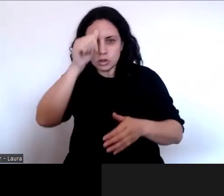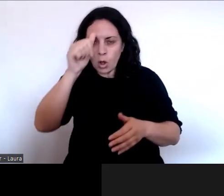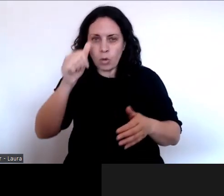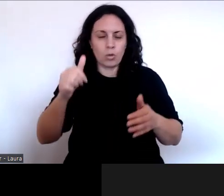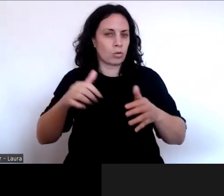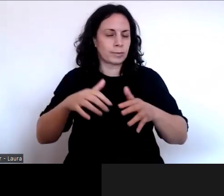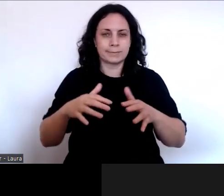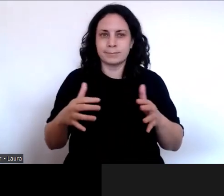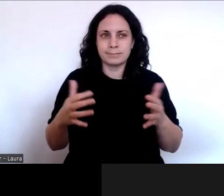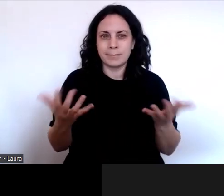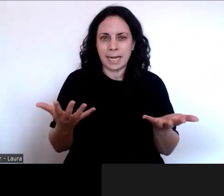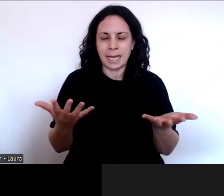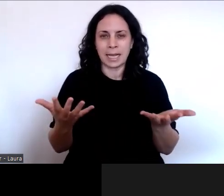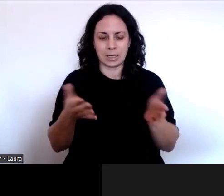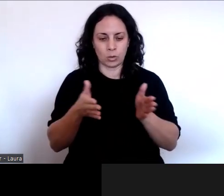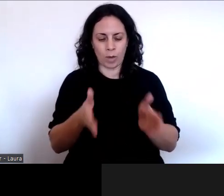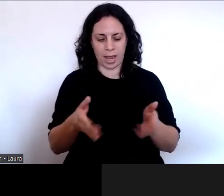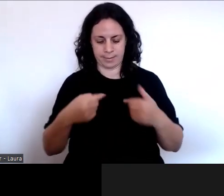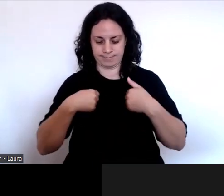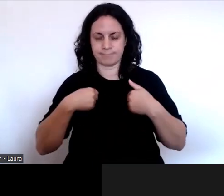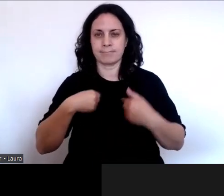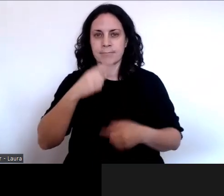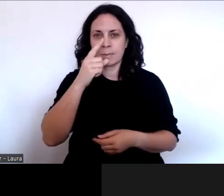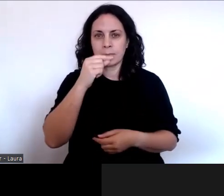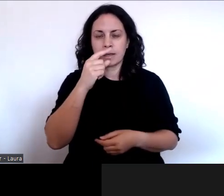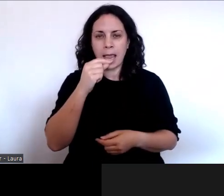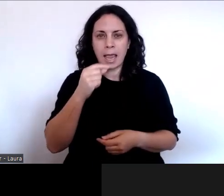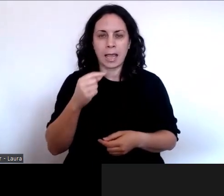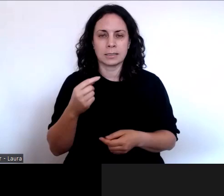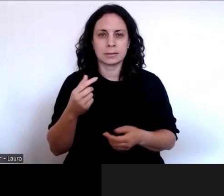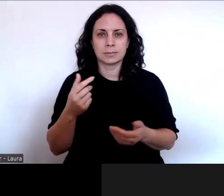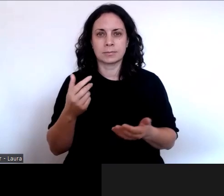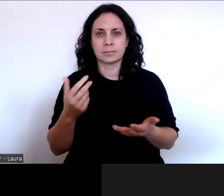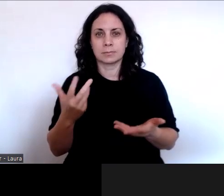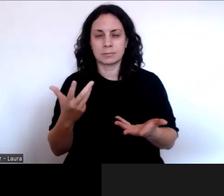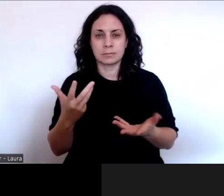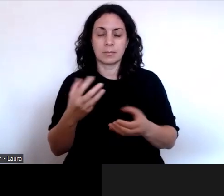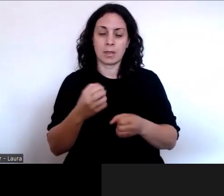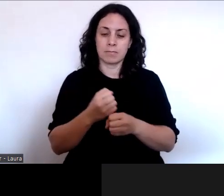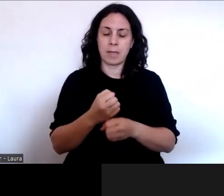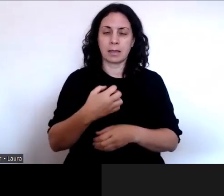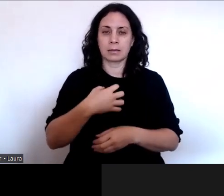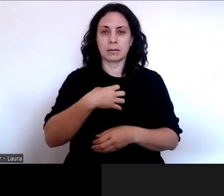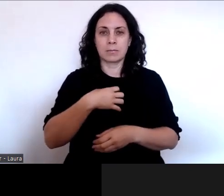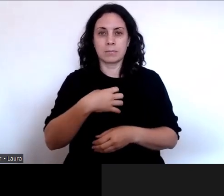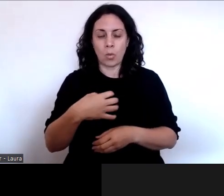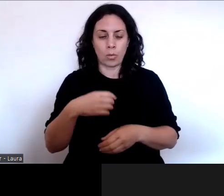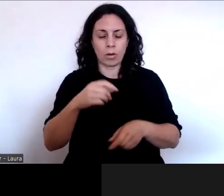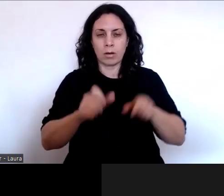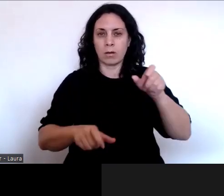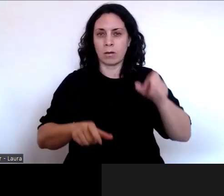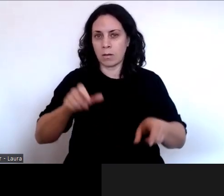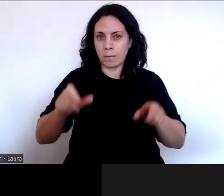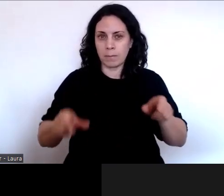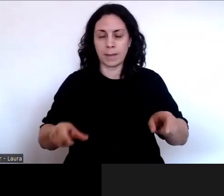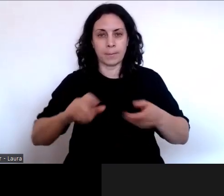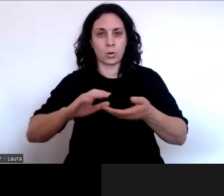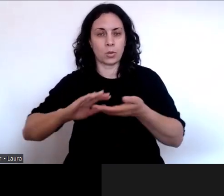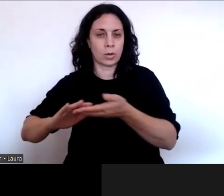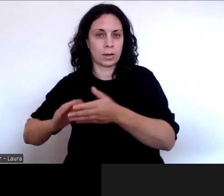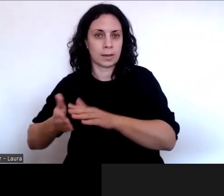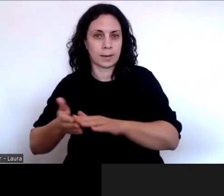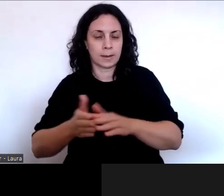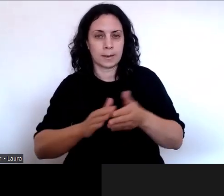how we can at least make more people in communities who would otherwise not